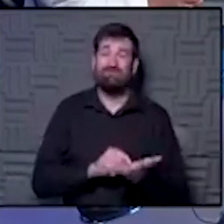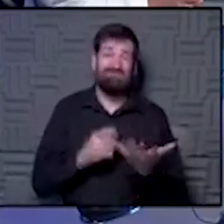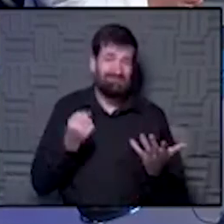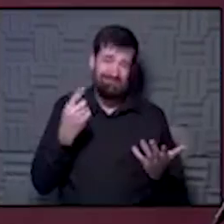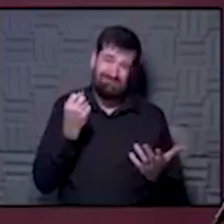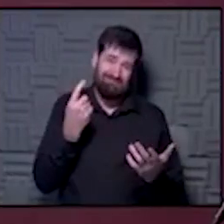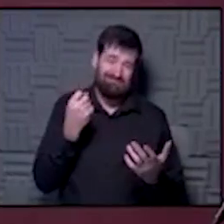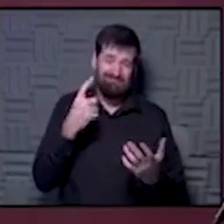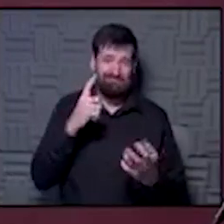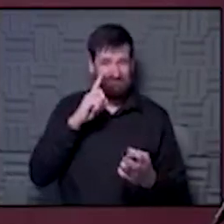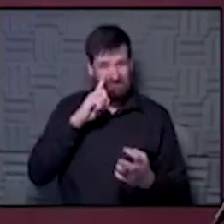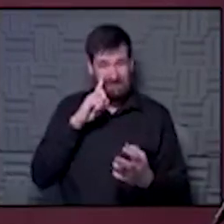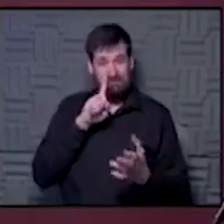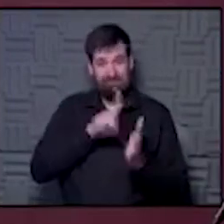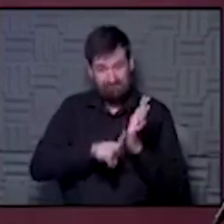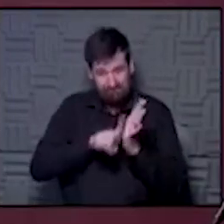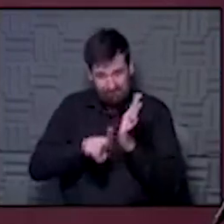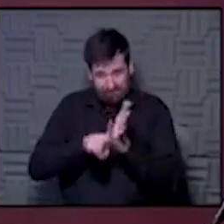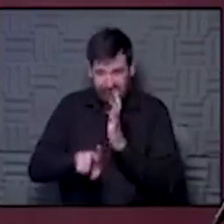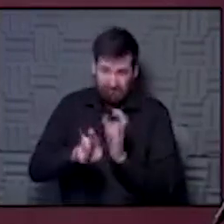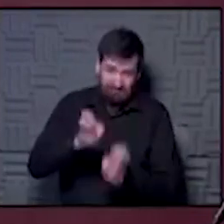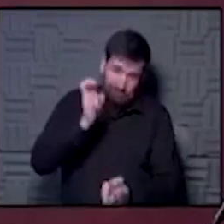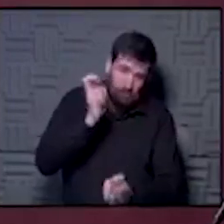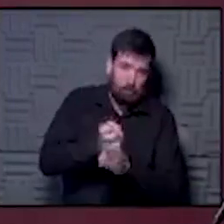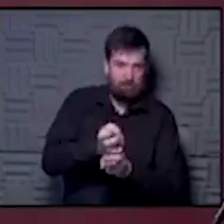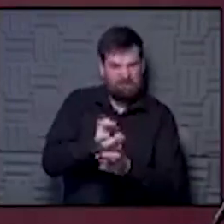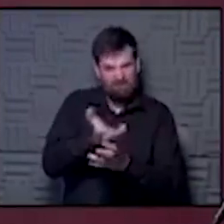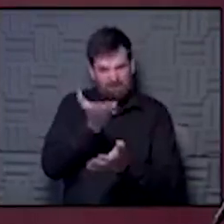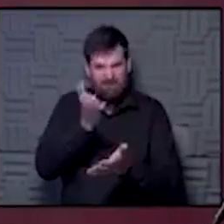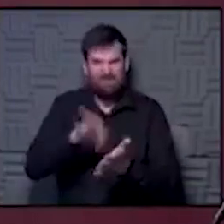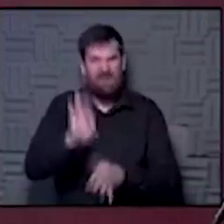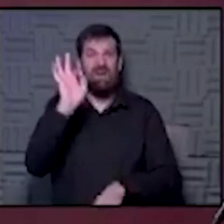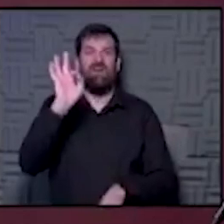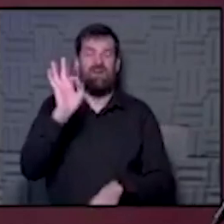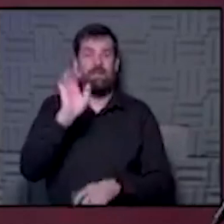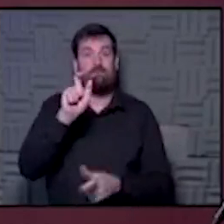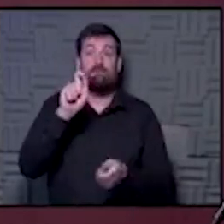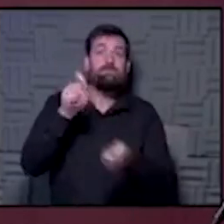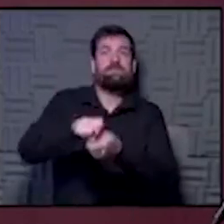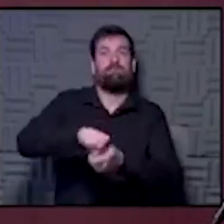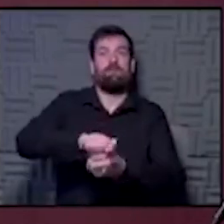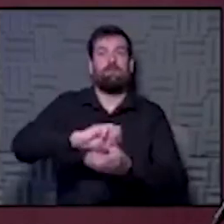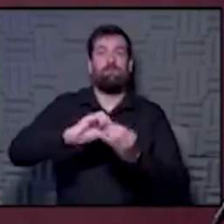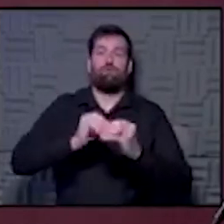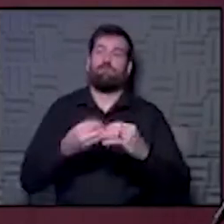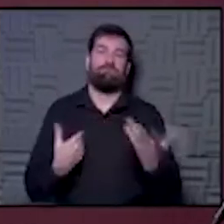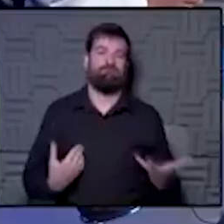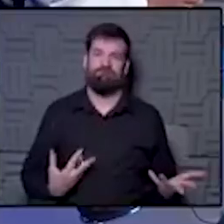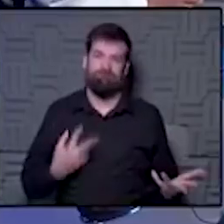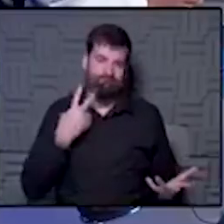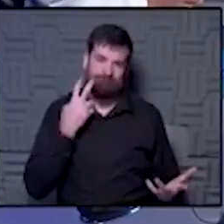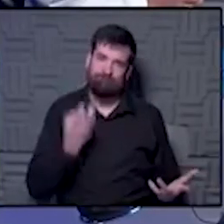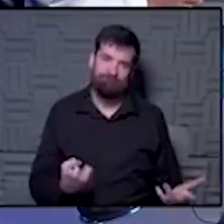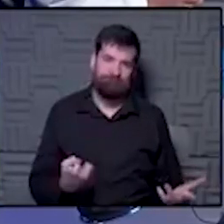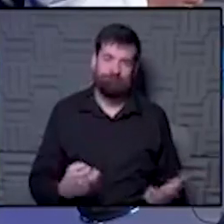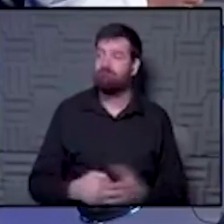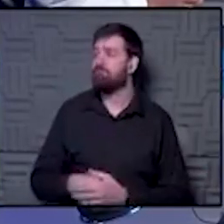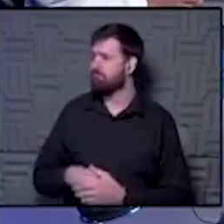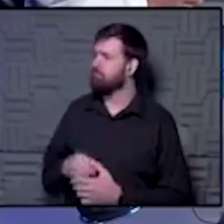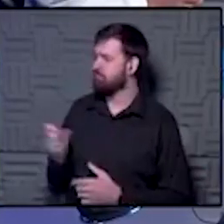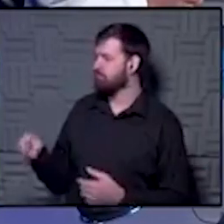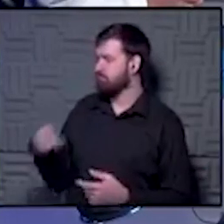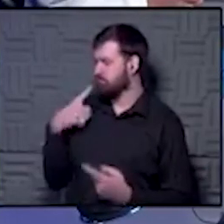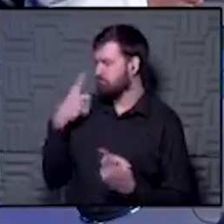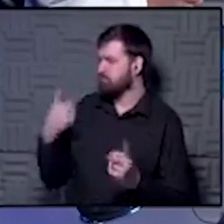statistic to find with a lot of certainty. Yeah, I think that's probably right. And I think it's a hard